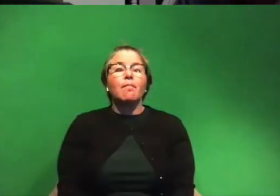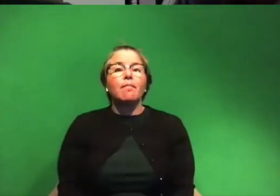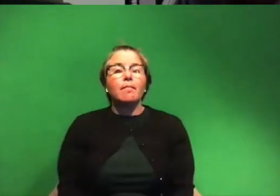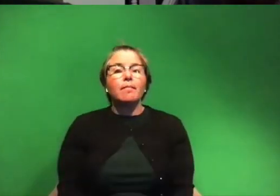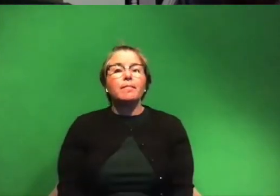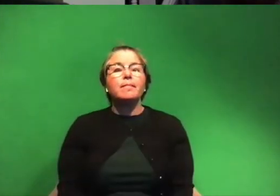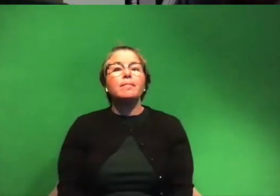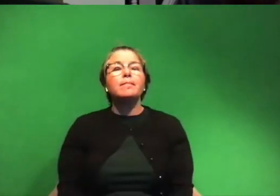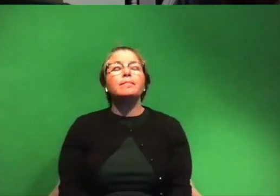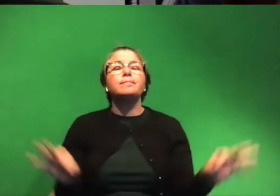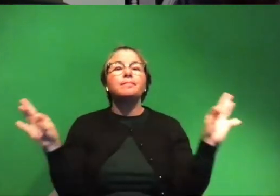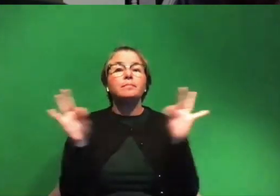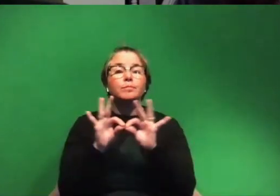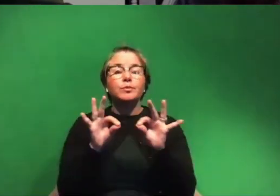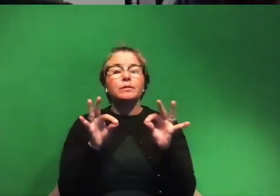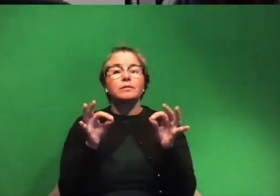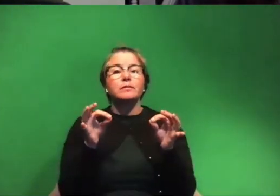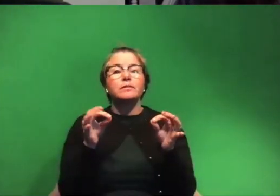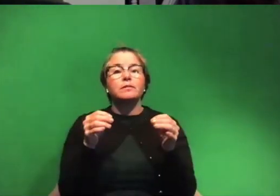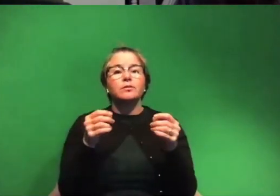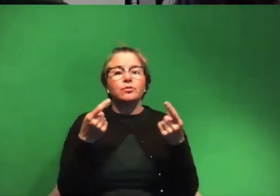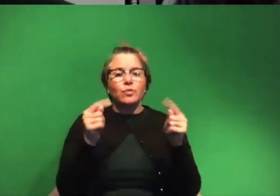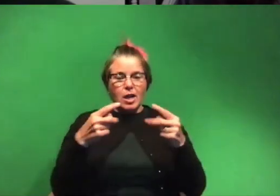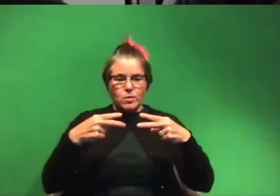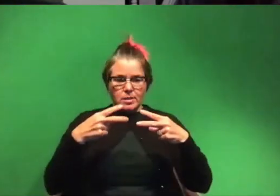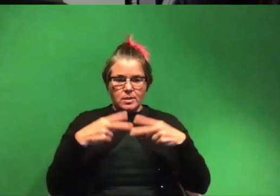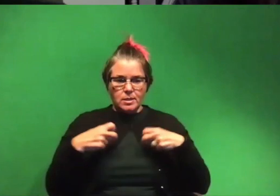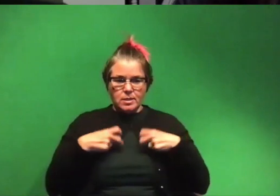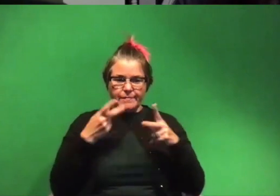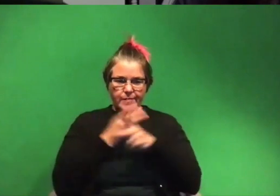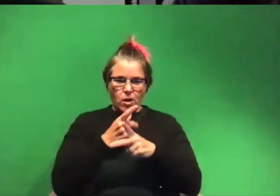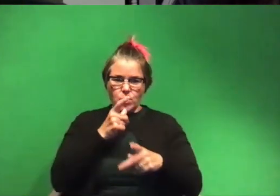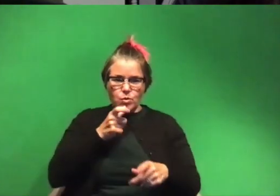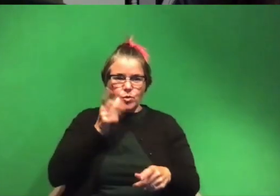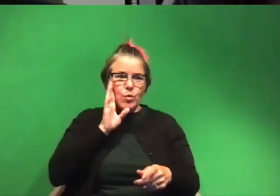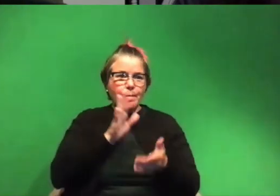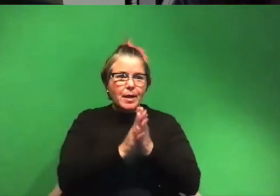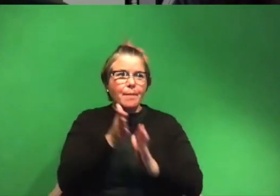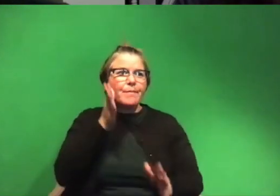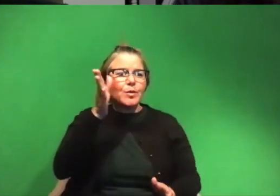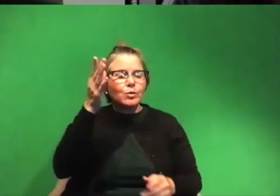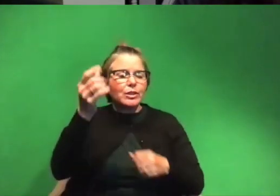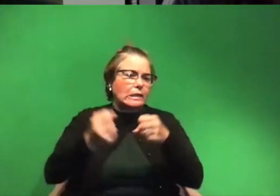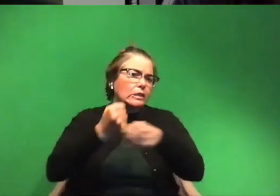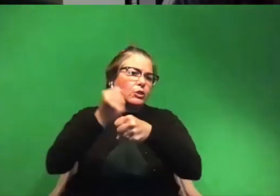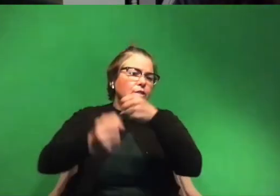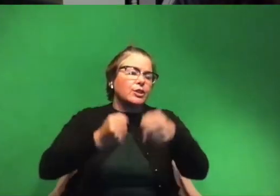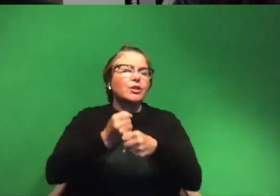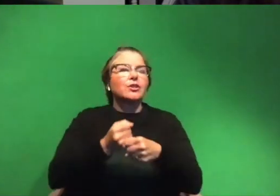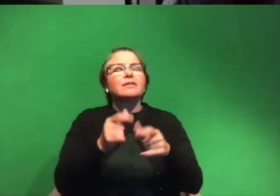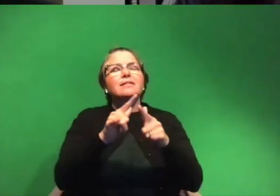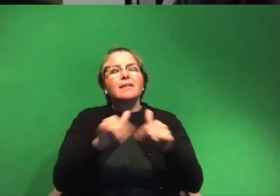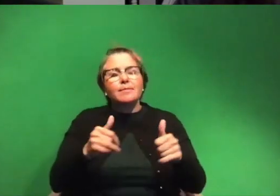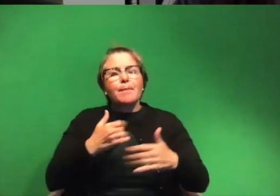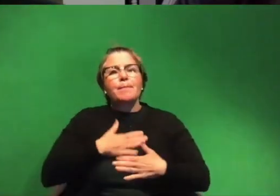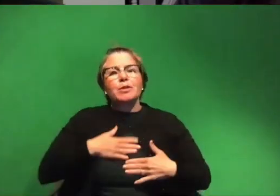make sure that in the midst of trying to figure out who you're going to be in the future like years from now you're also just appreciating who you are